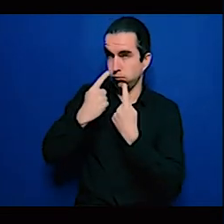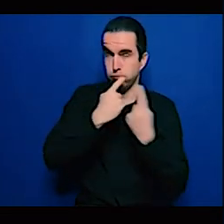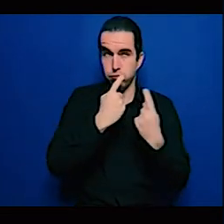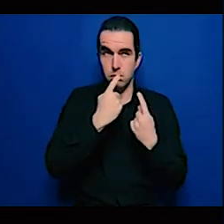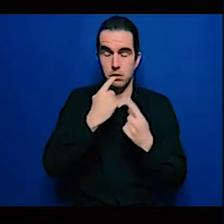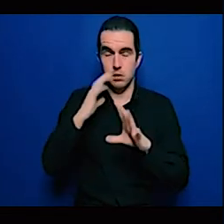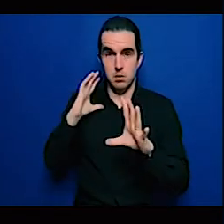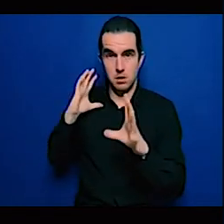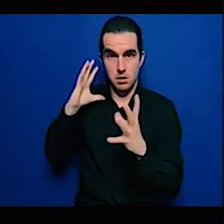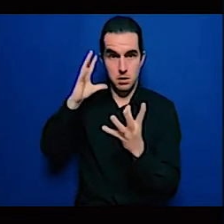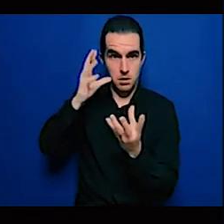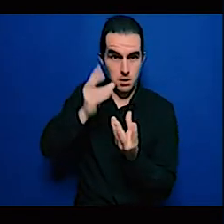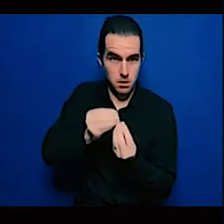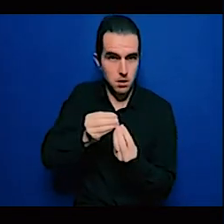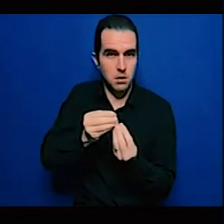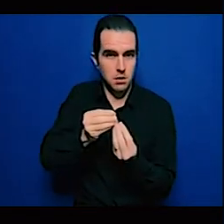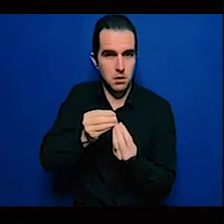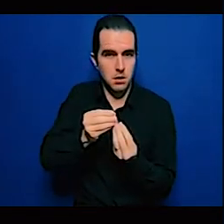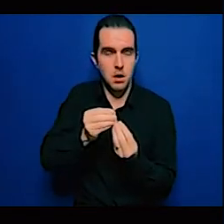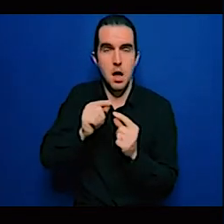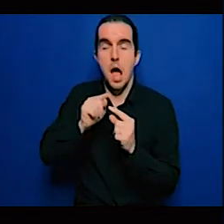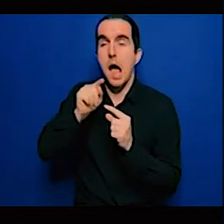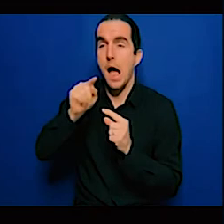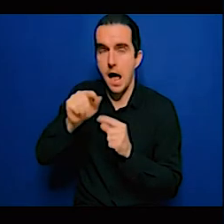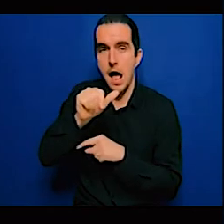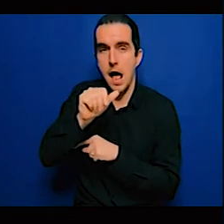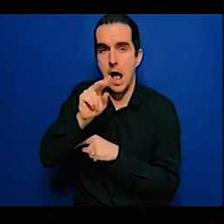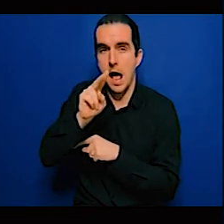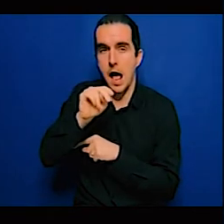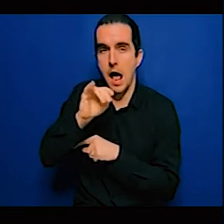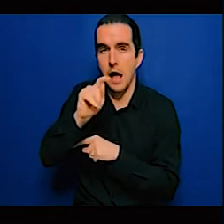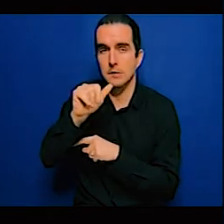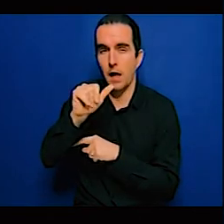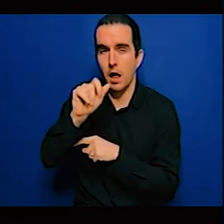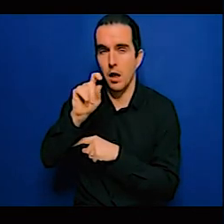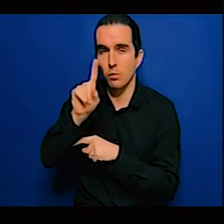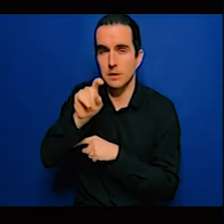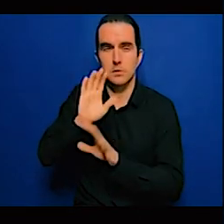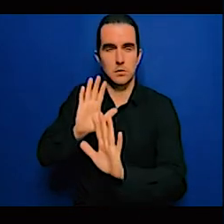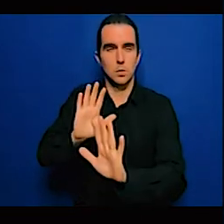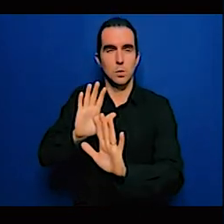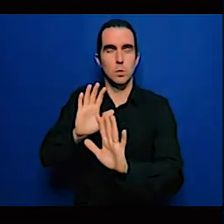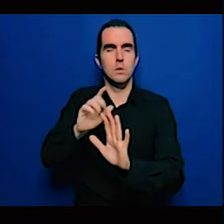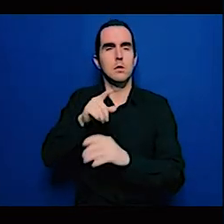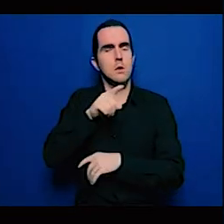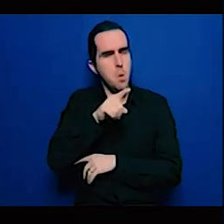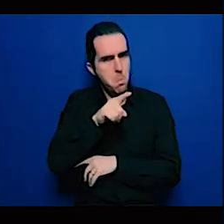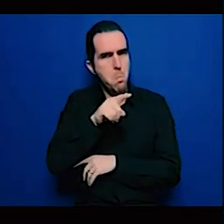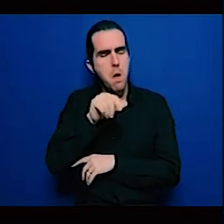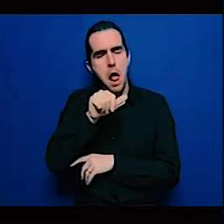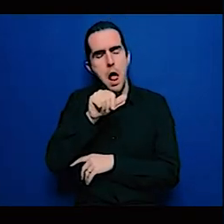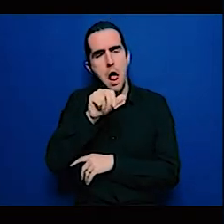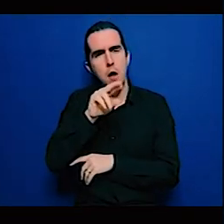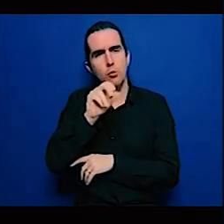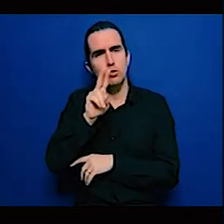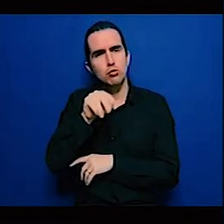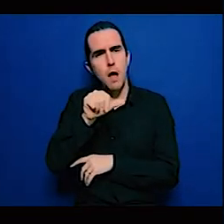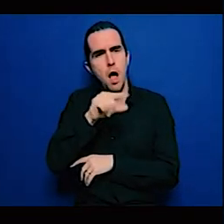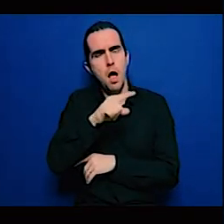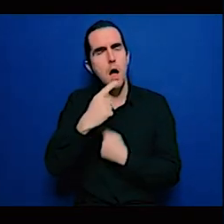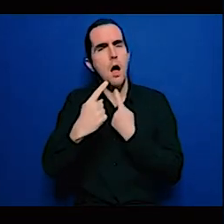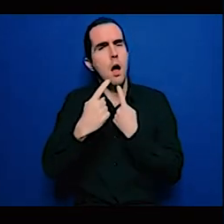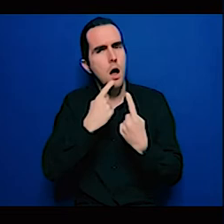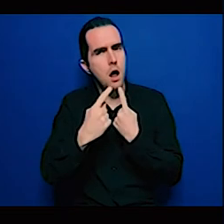around gas you know and we are seeing in its own way this adaptation happening but